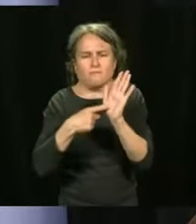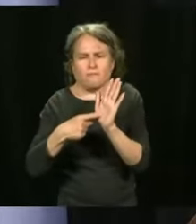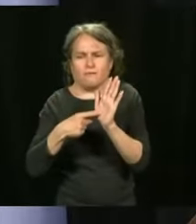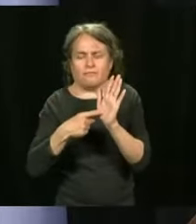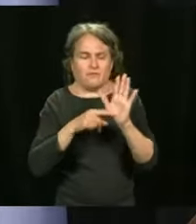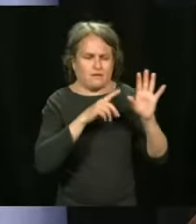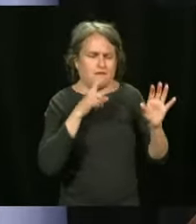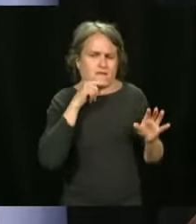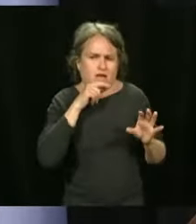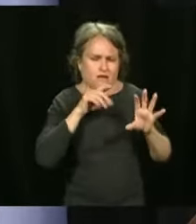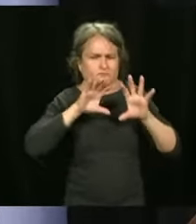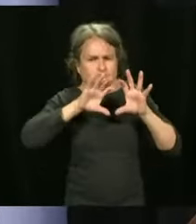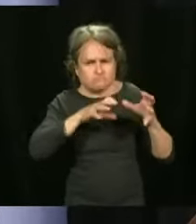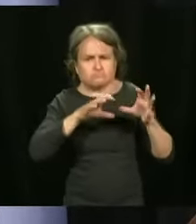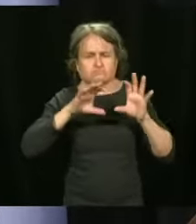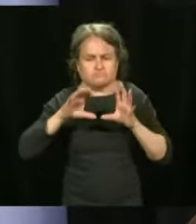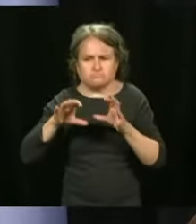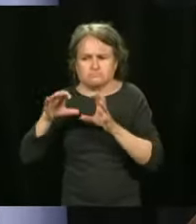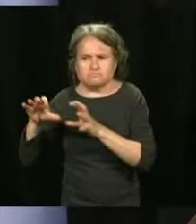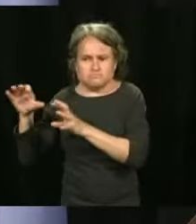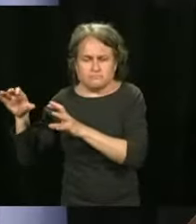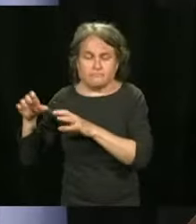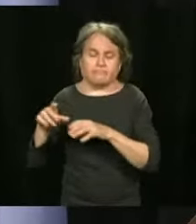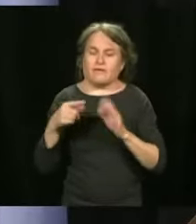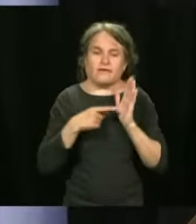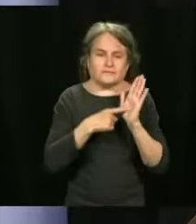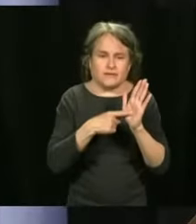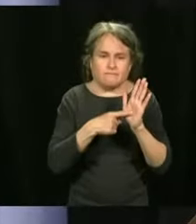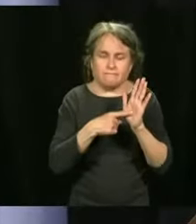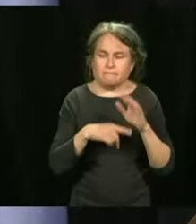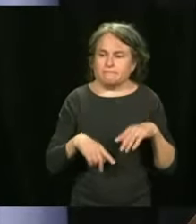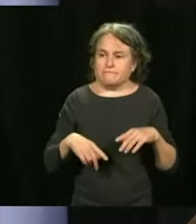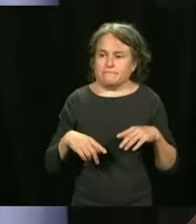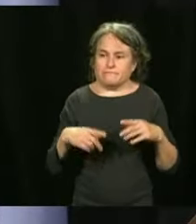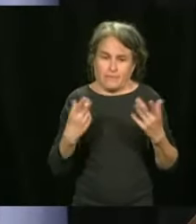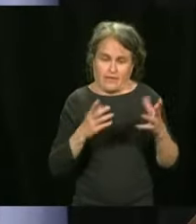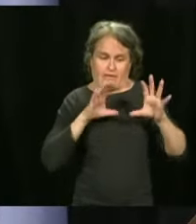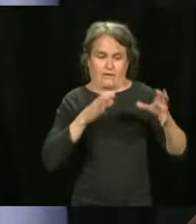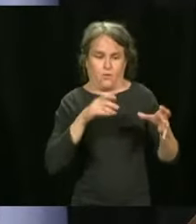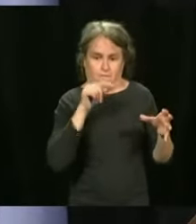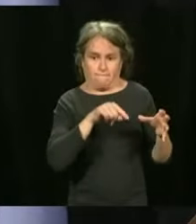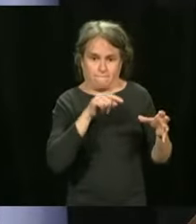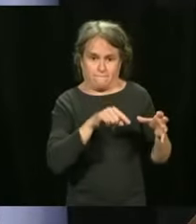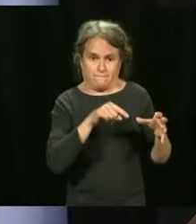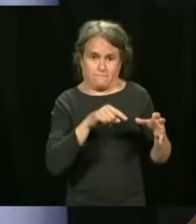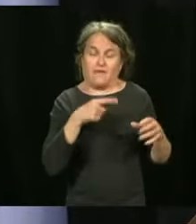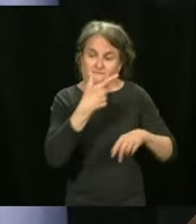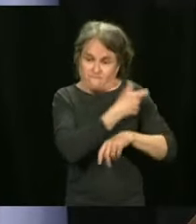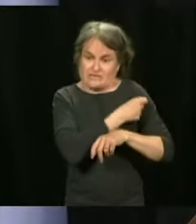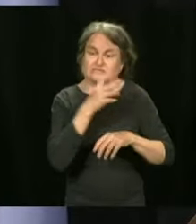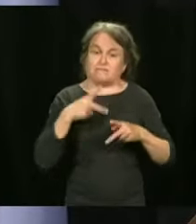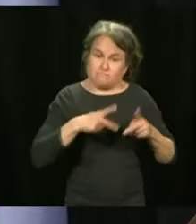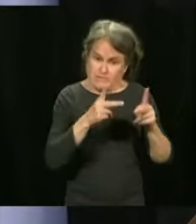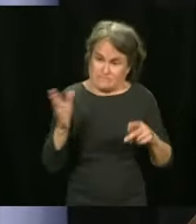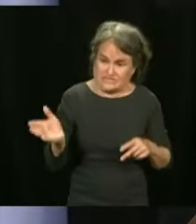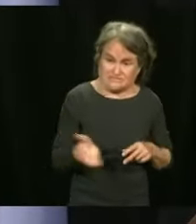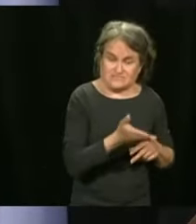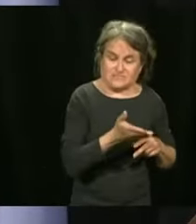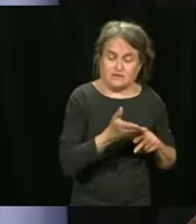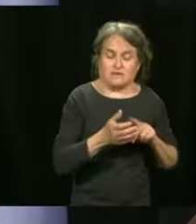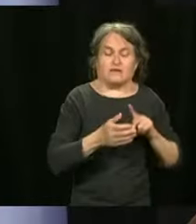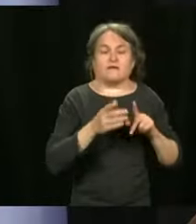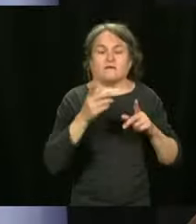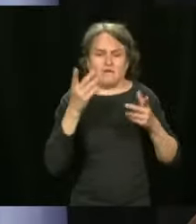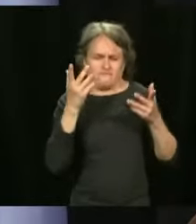in each one of these groups, a week after the closing of the category, we have already surpassed the